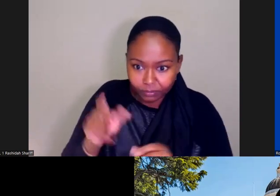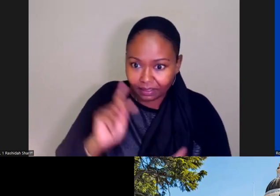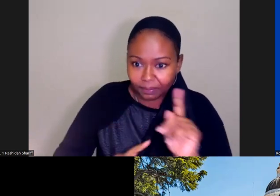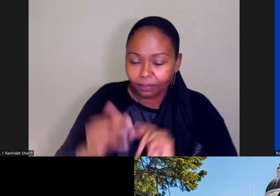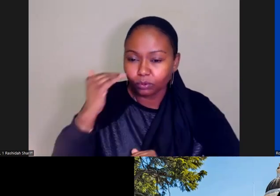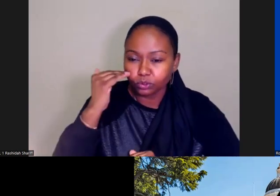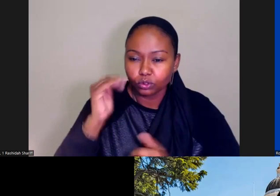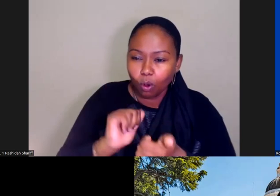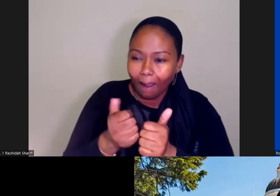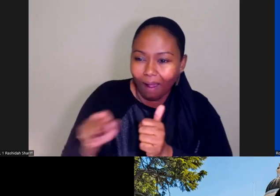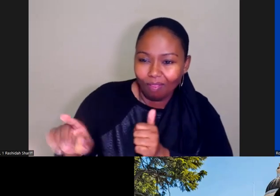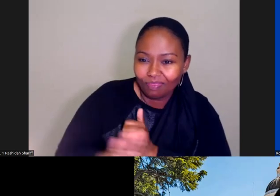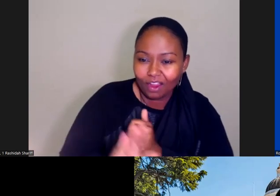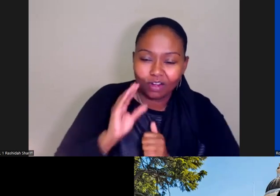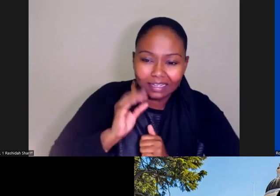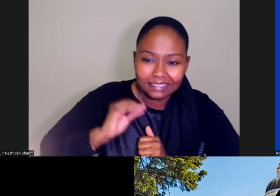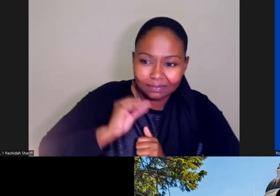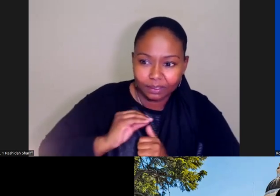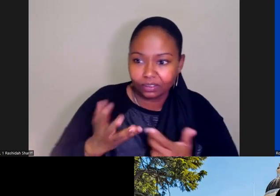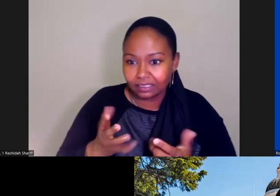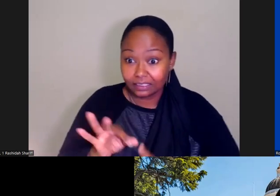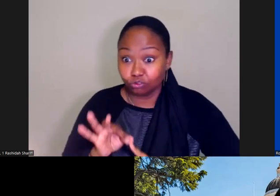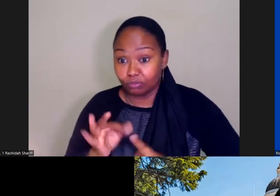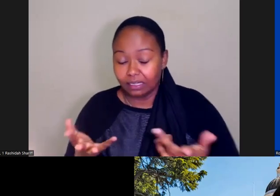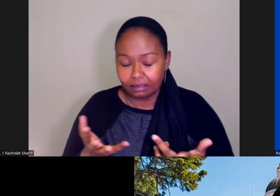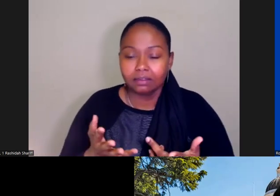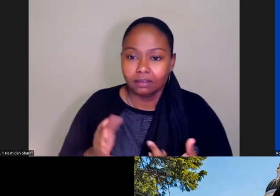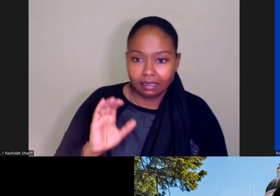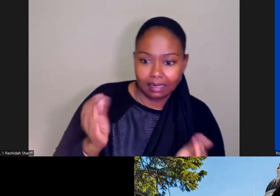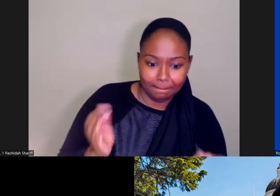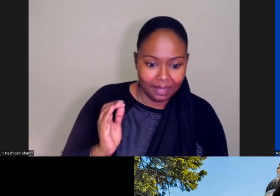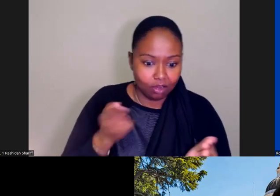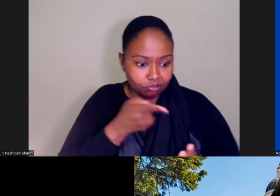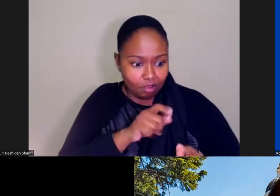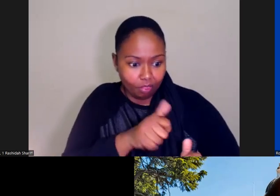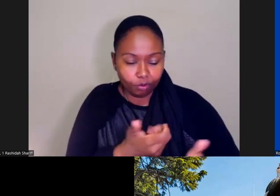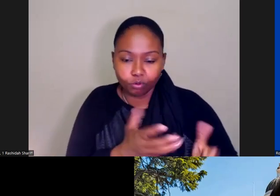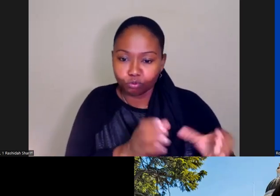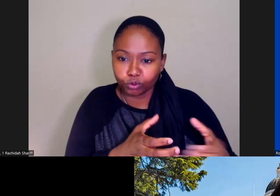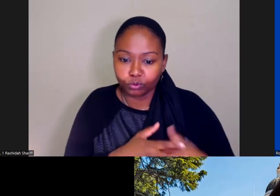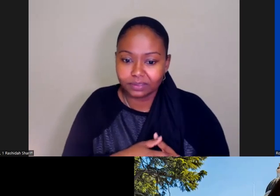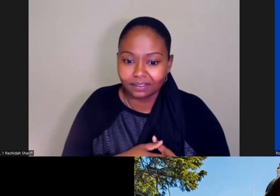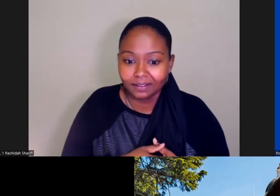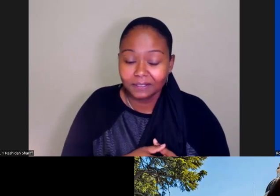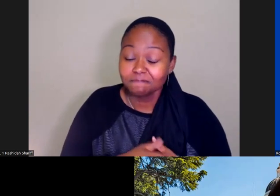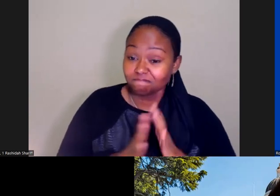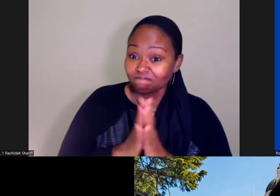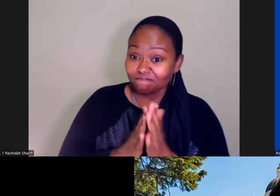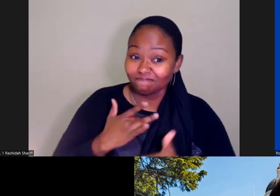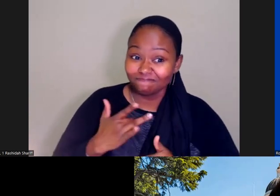how their experiences are that might be unique compared to others. So I'm really looking forward